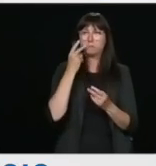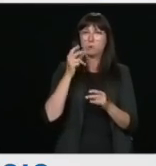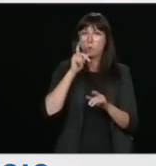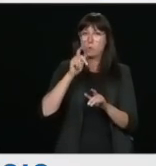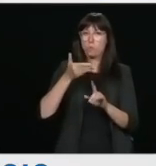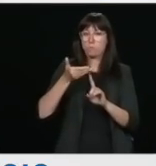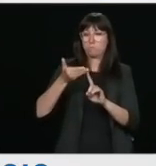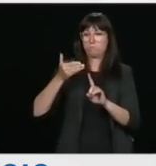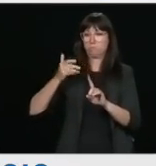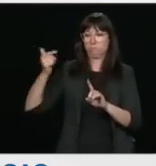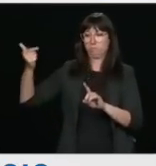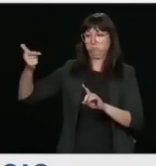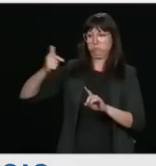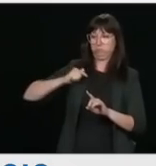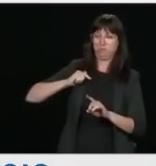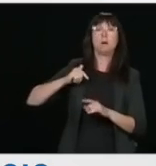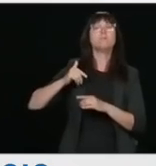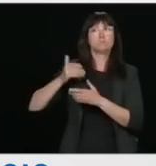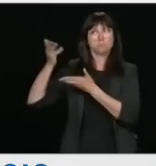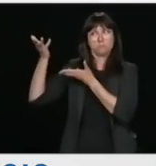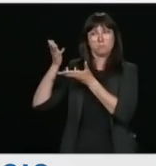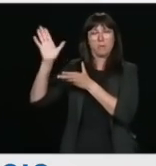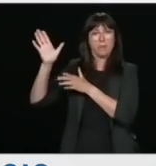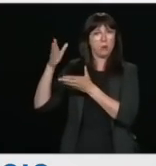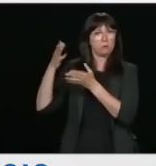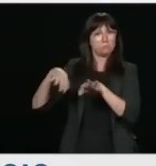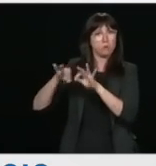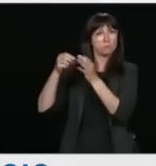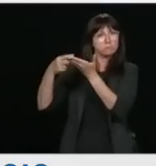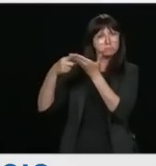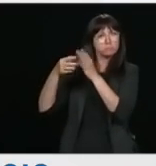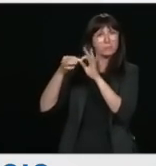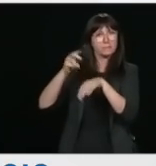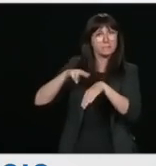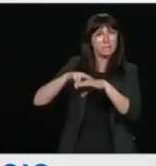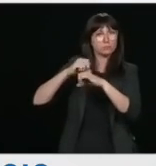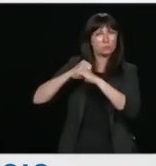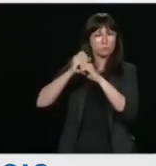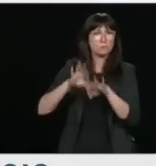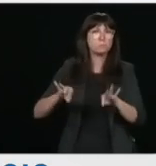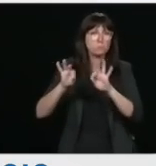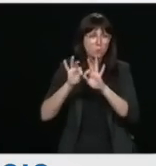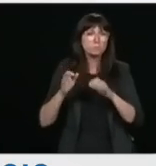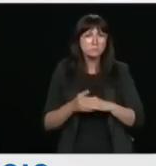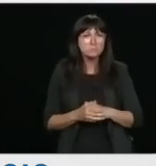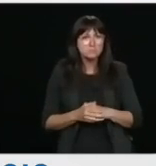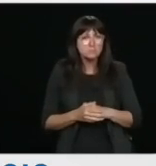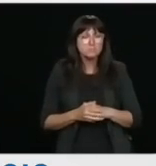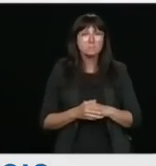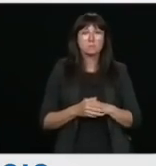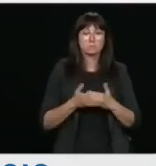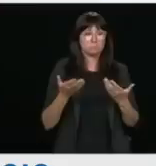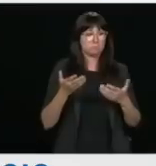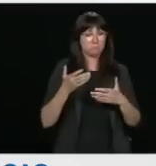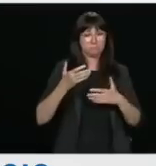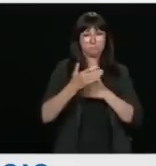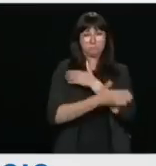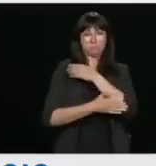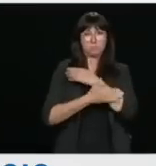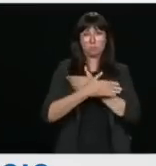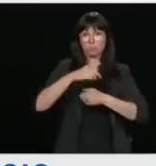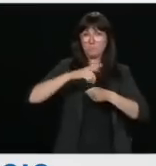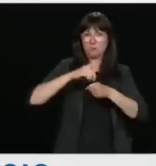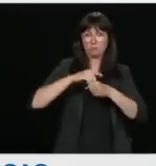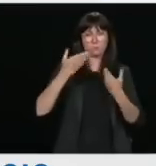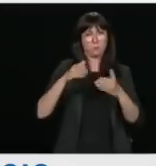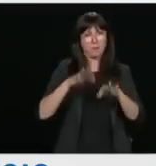have these debates about national security. I think, you know, the country and democracy is better off having these views. I have